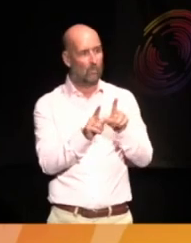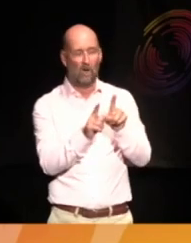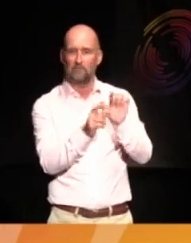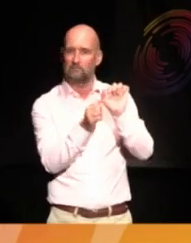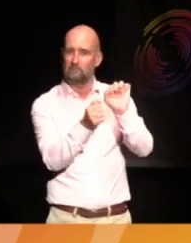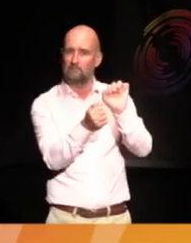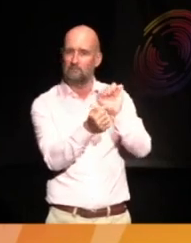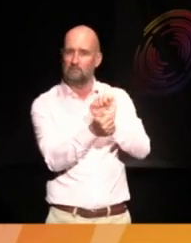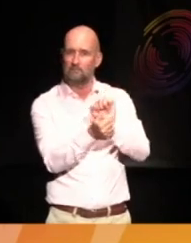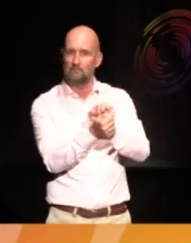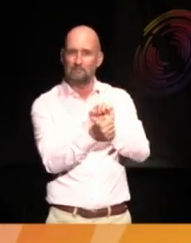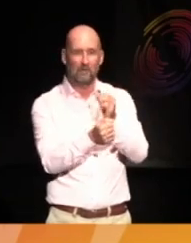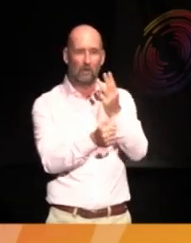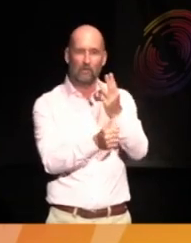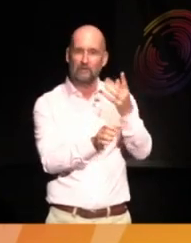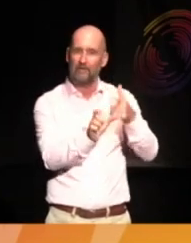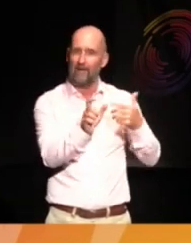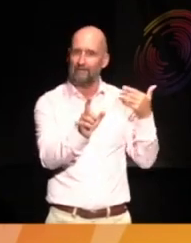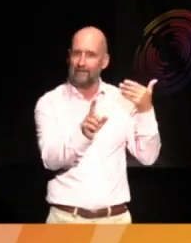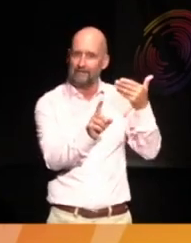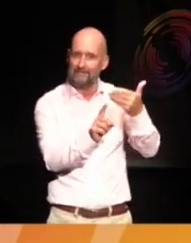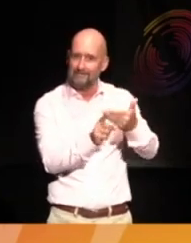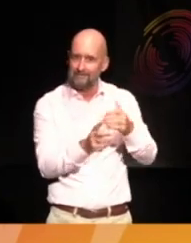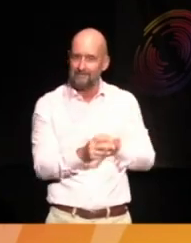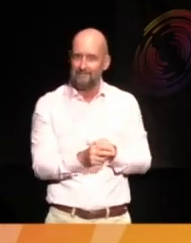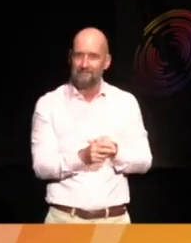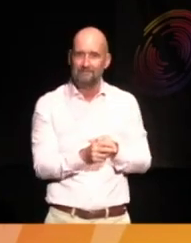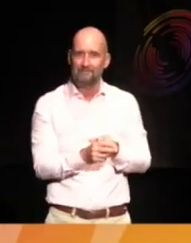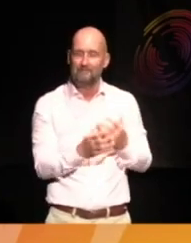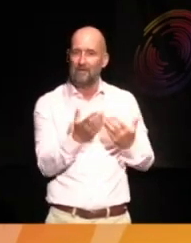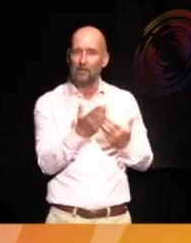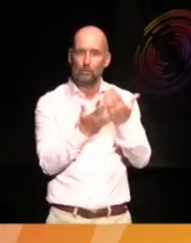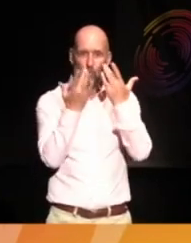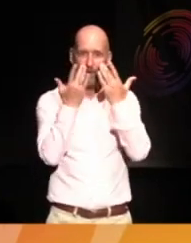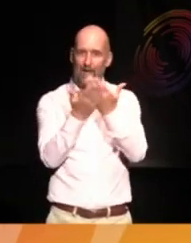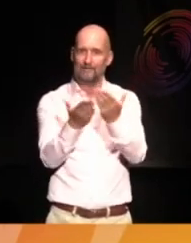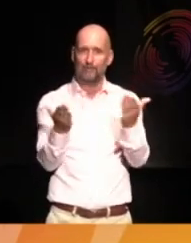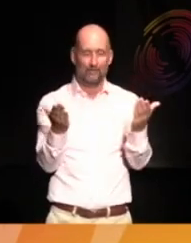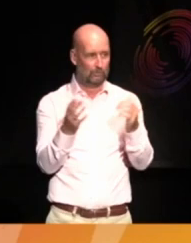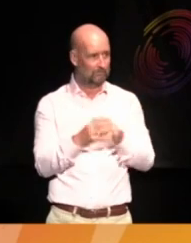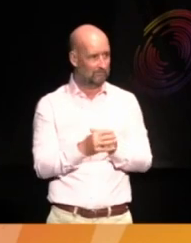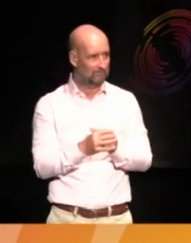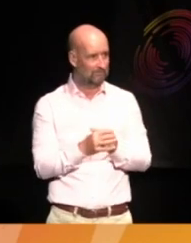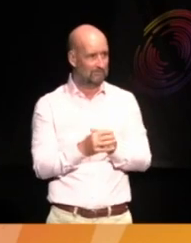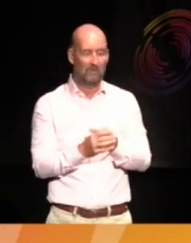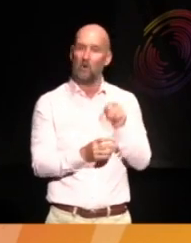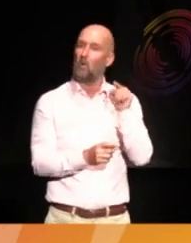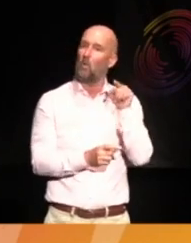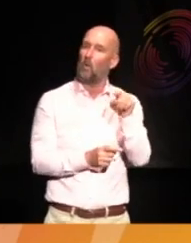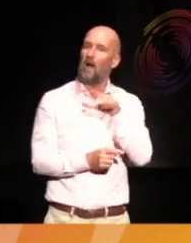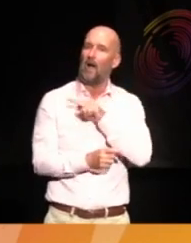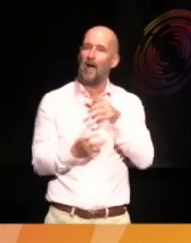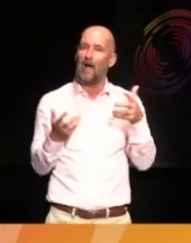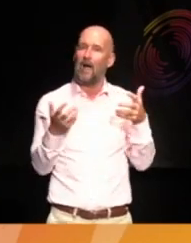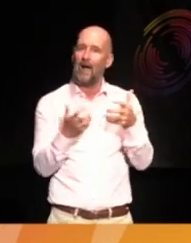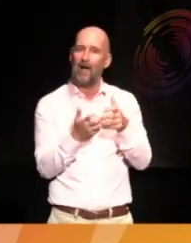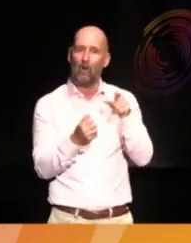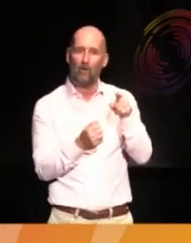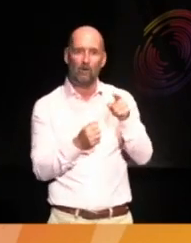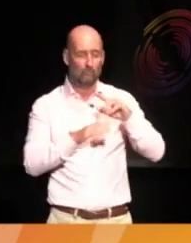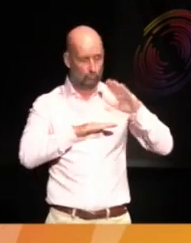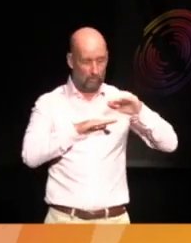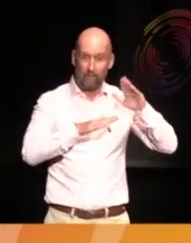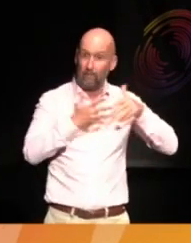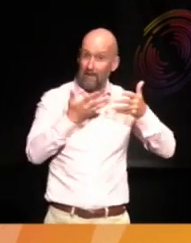35 years. And then there come this new exhibition where communities were now telling stories on how they're using the same kind of drugs right